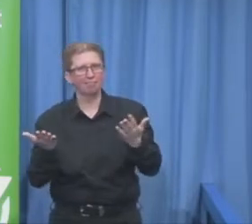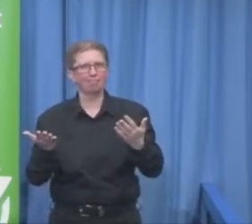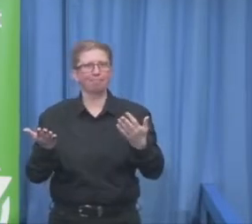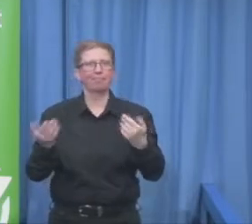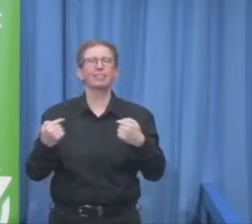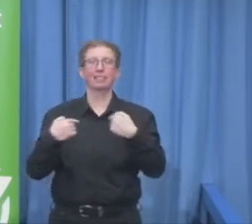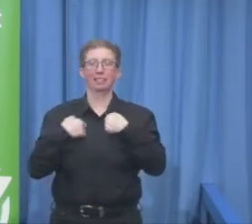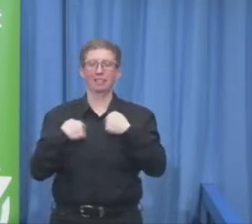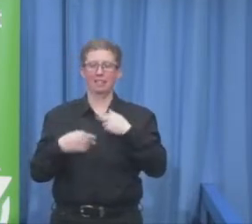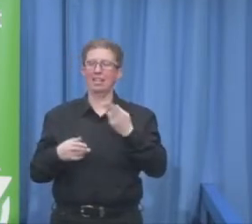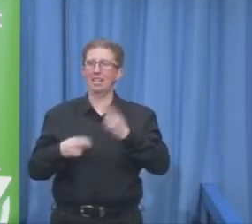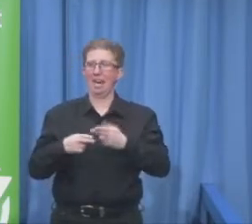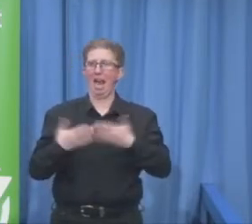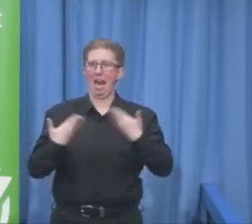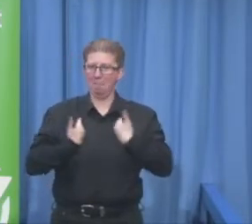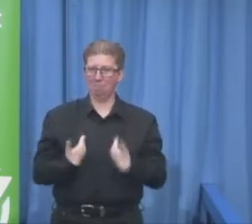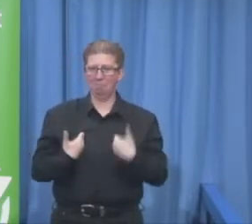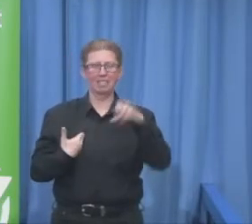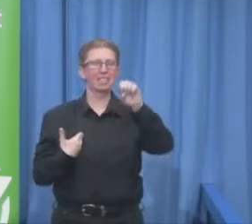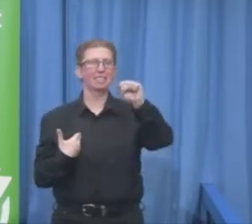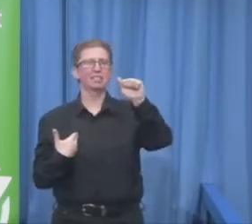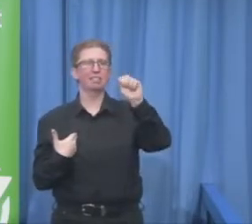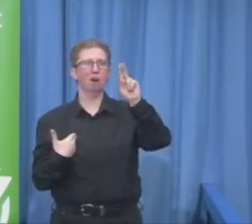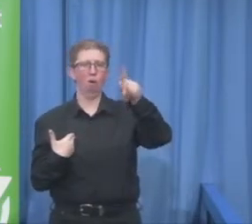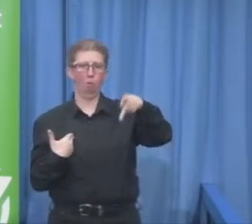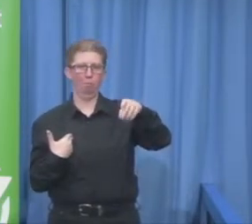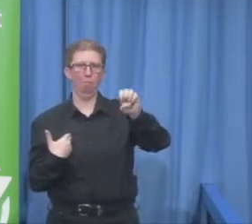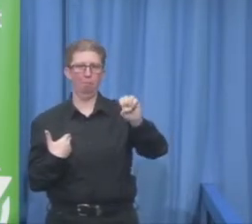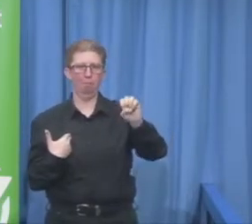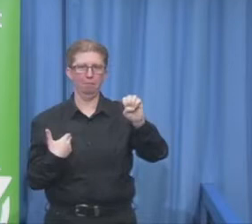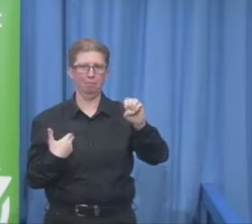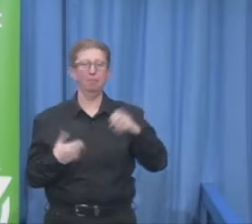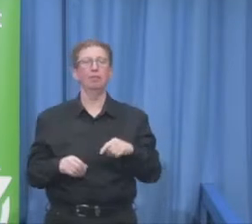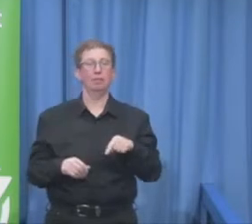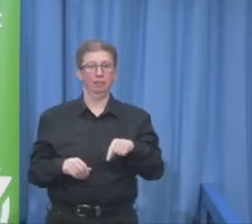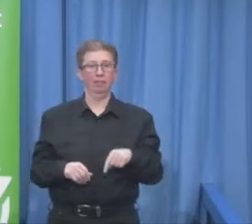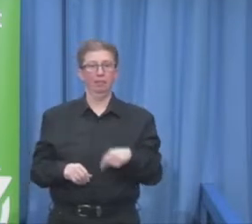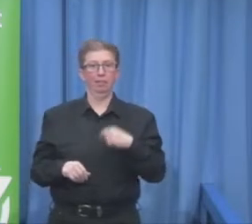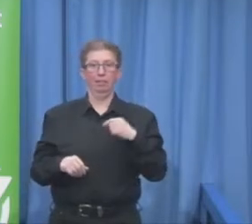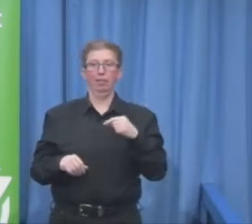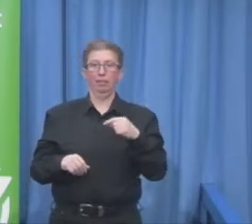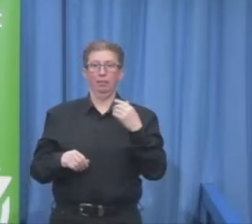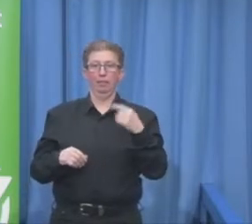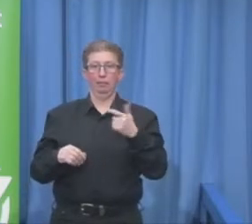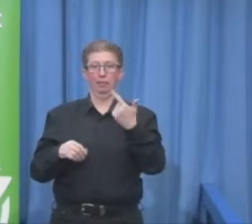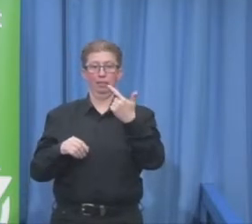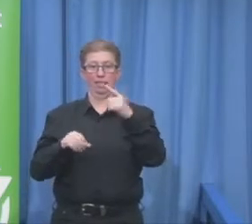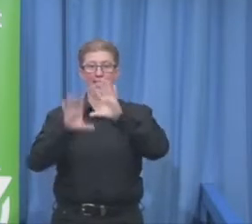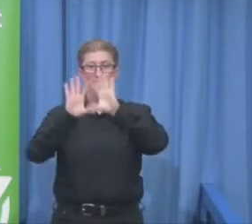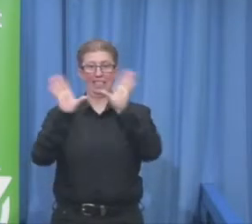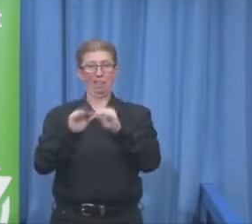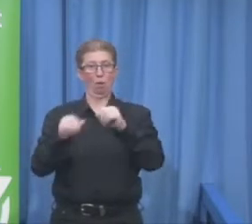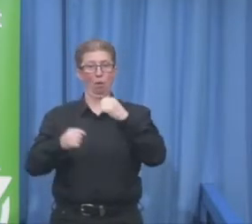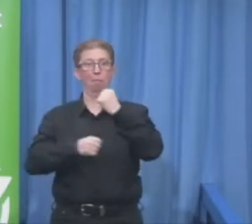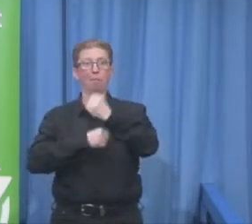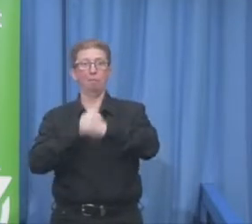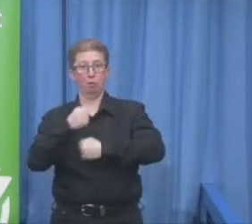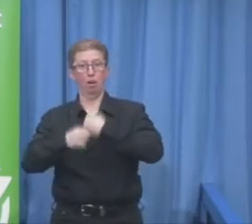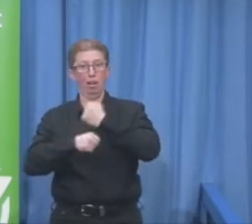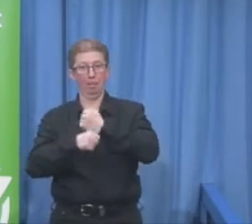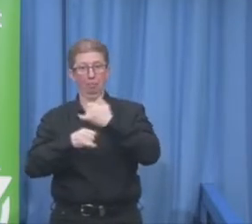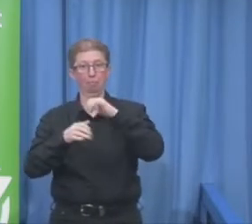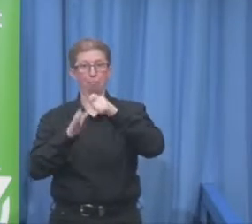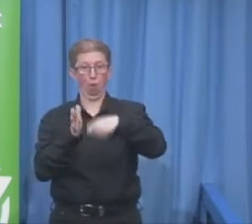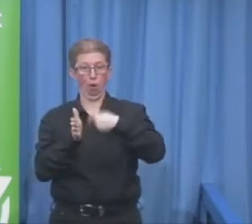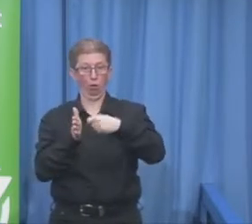years. I'm living in Tokyo where I'm one thing I'm doing is trying to broaden